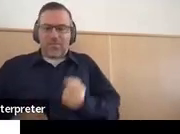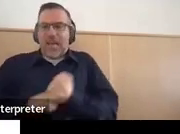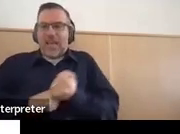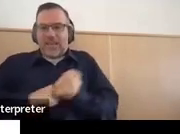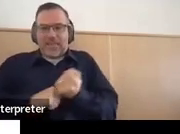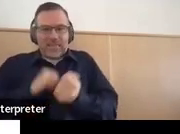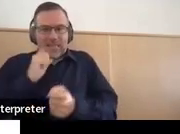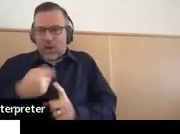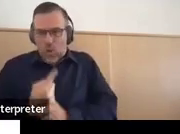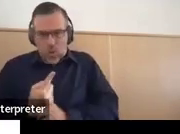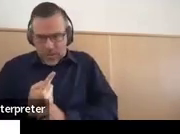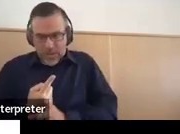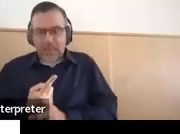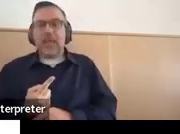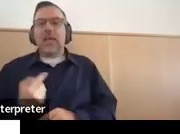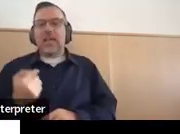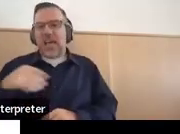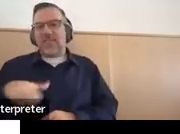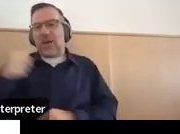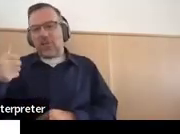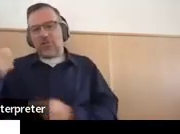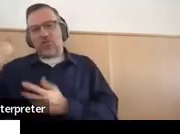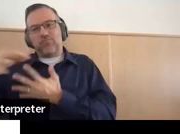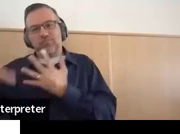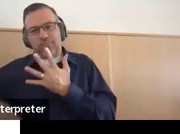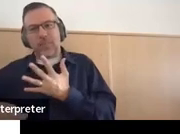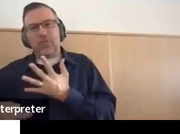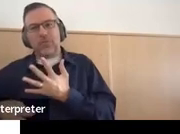look at programming as well.